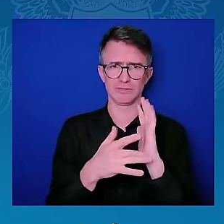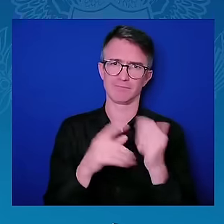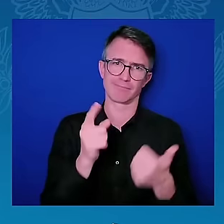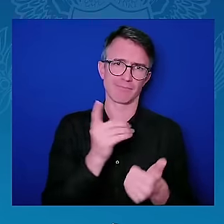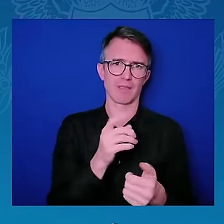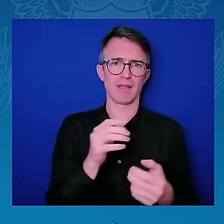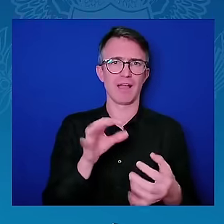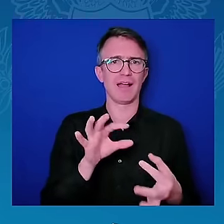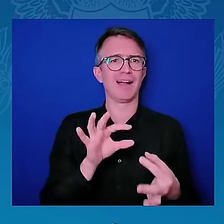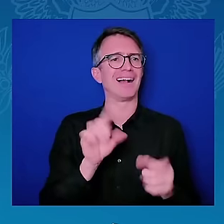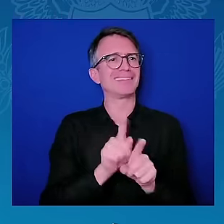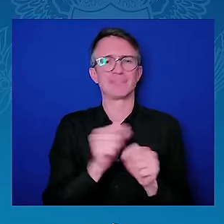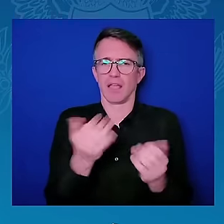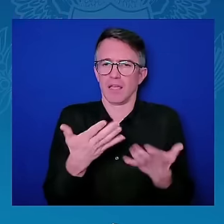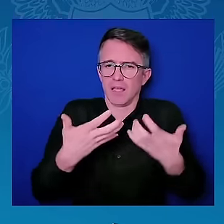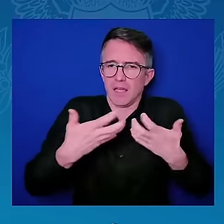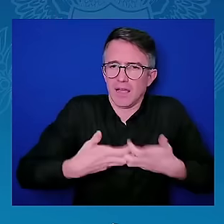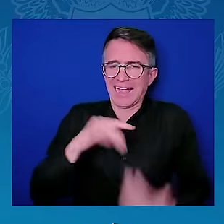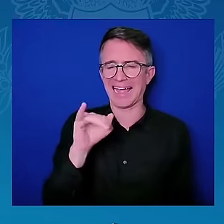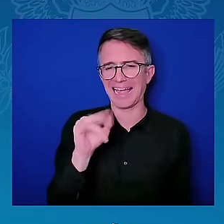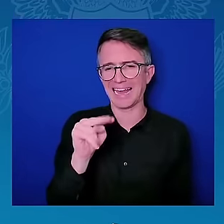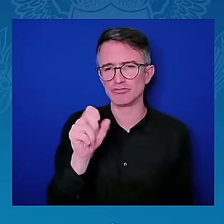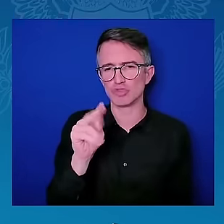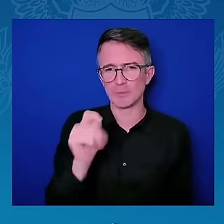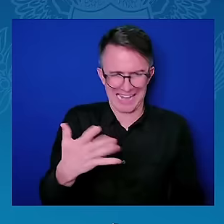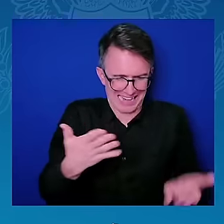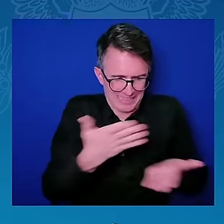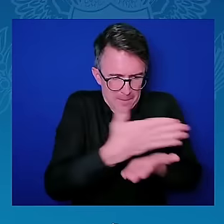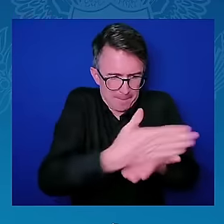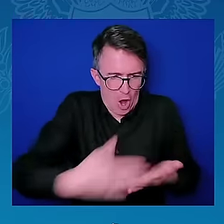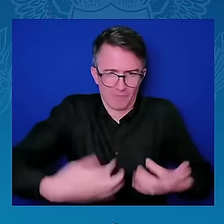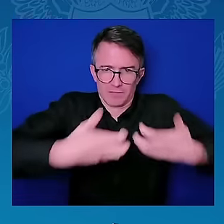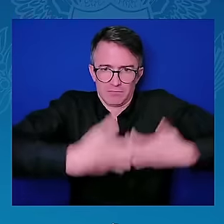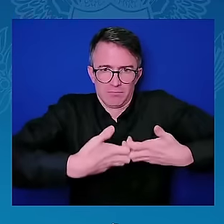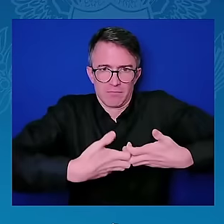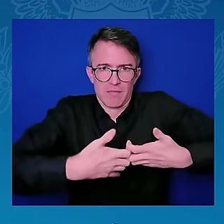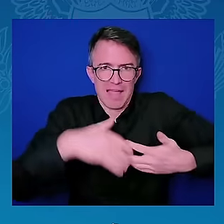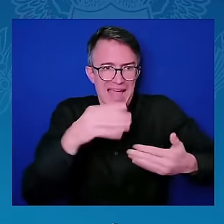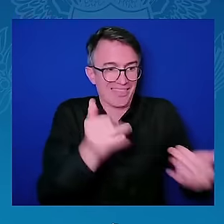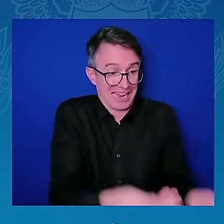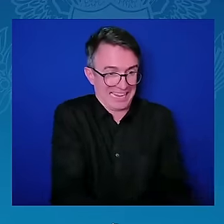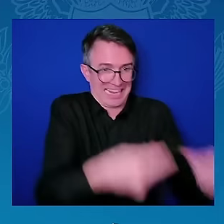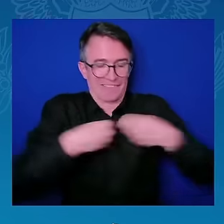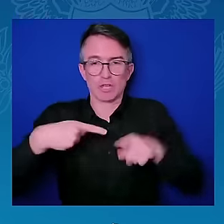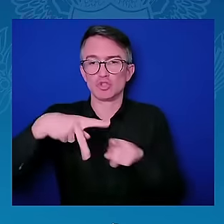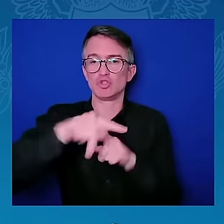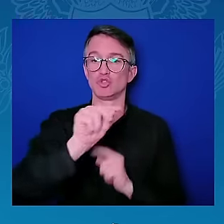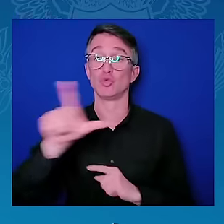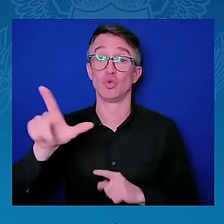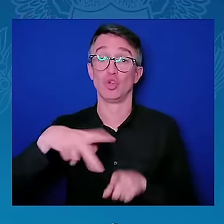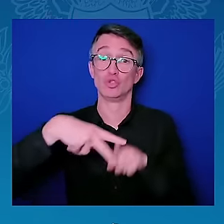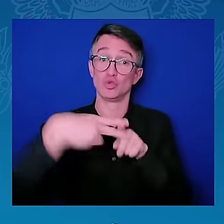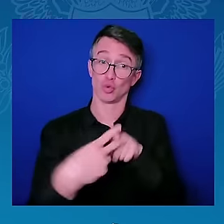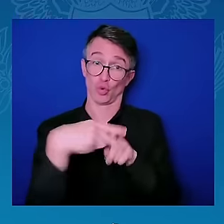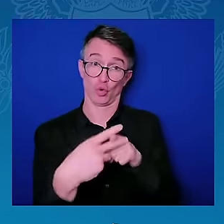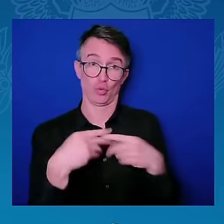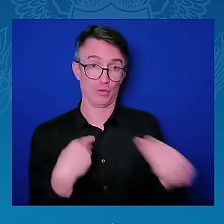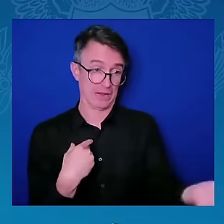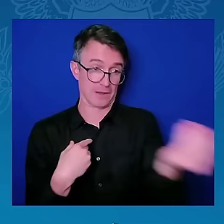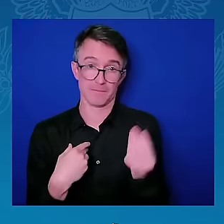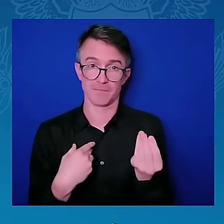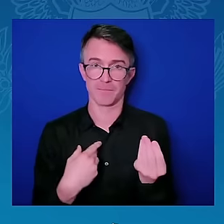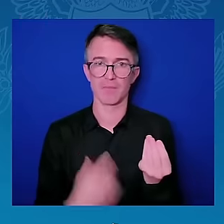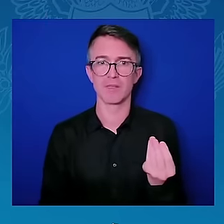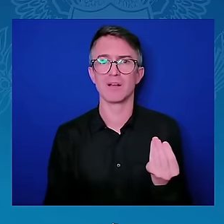next, to catch up, if I may, with the rest of the world. We have the youngest population. That